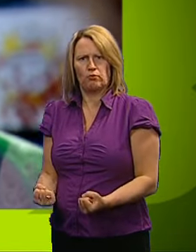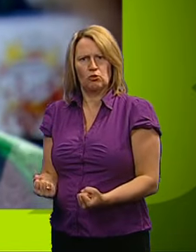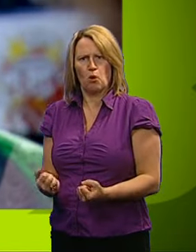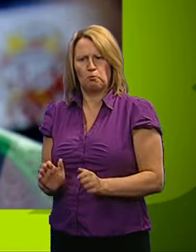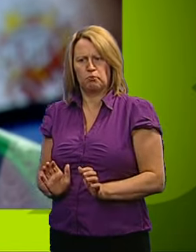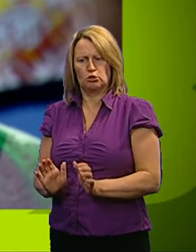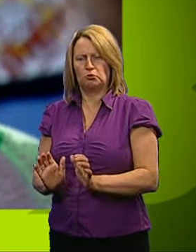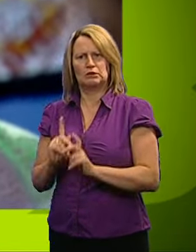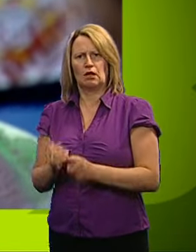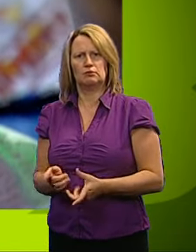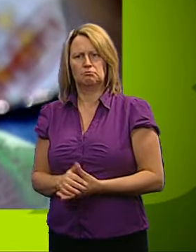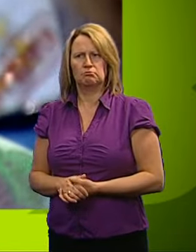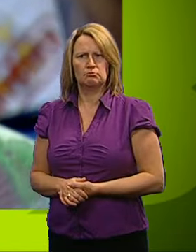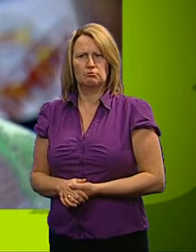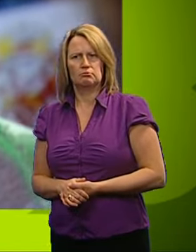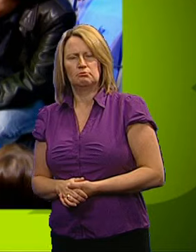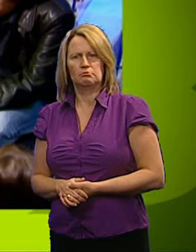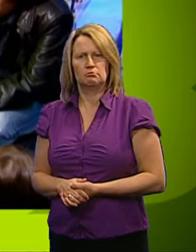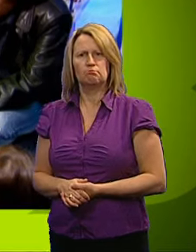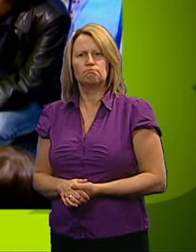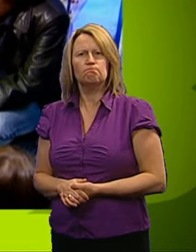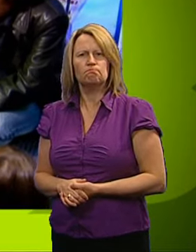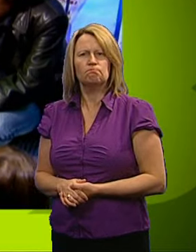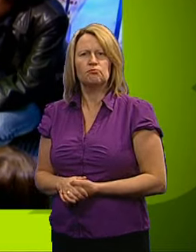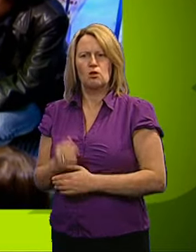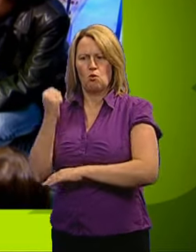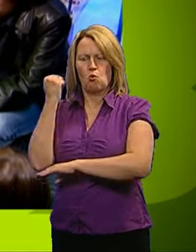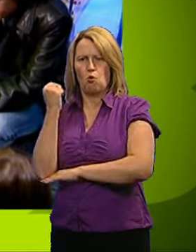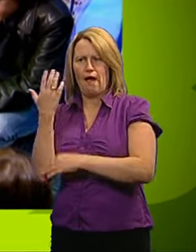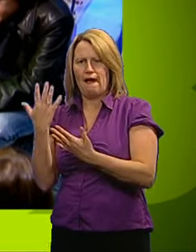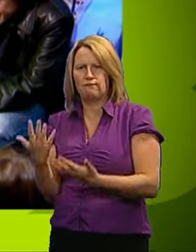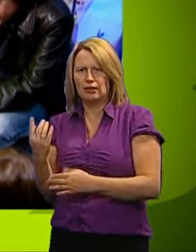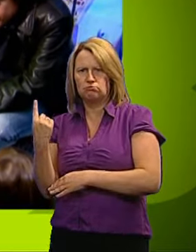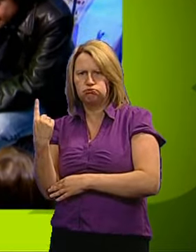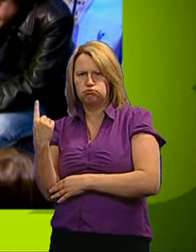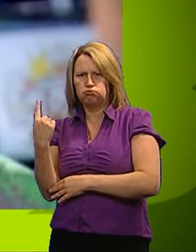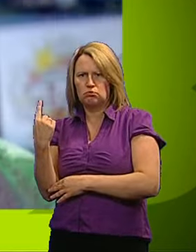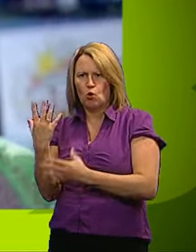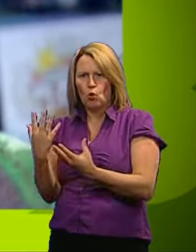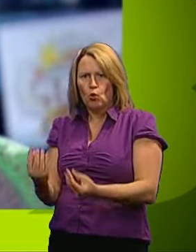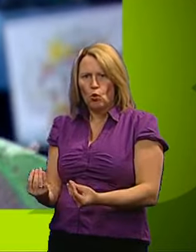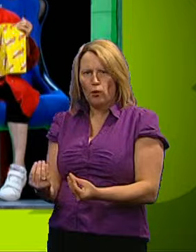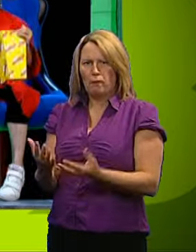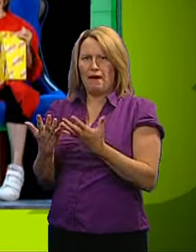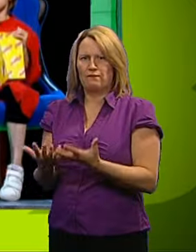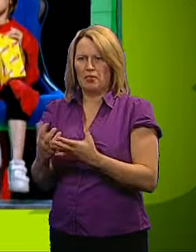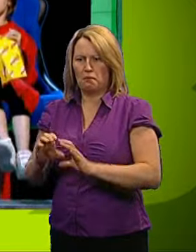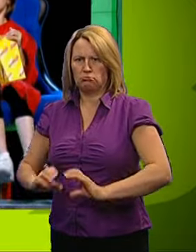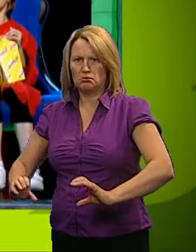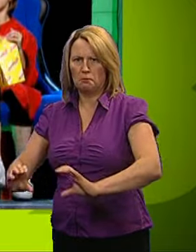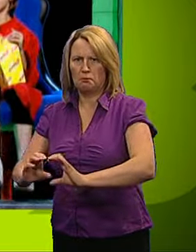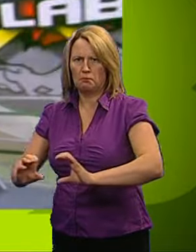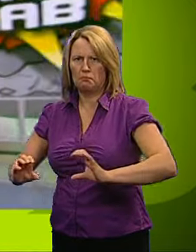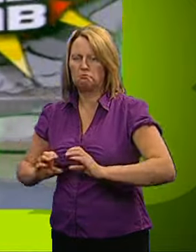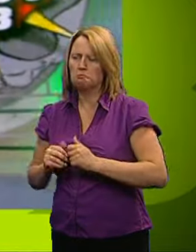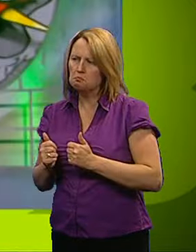that it won't be pushed down. So, because it's weighted at the bottom, that kind of, all of the centre of gravity below, the heavy bit of it, is down at the bottom.